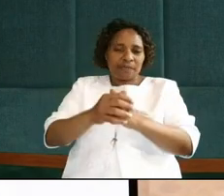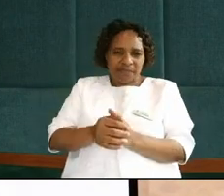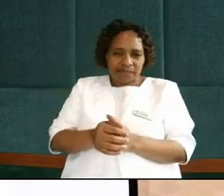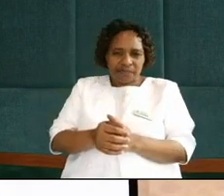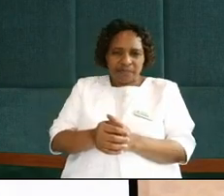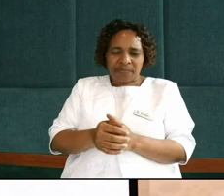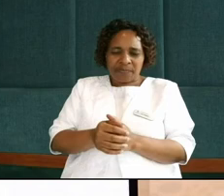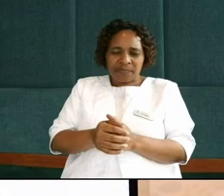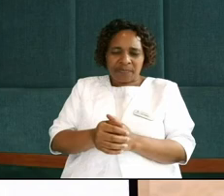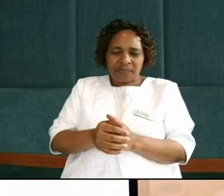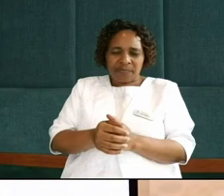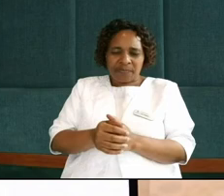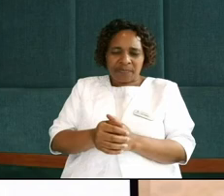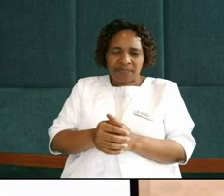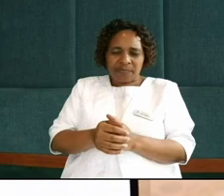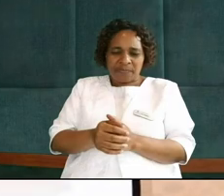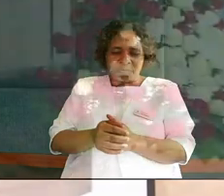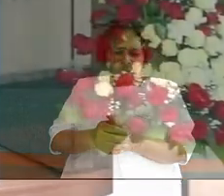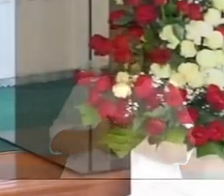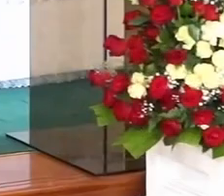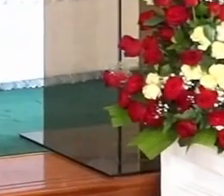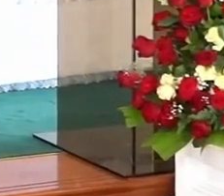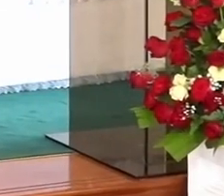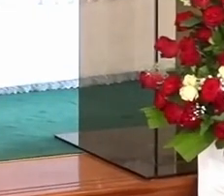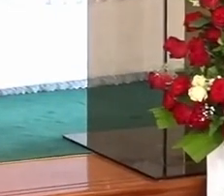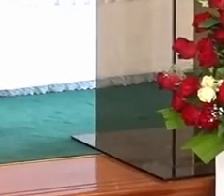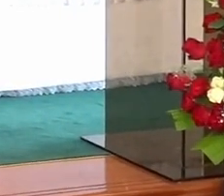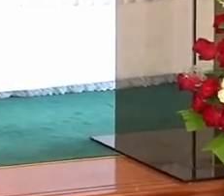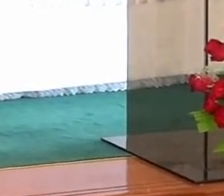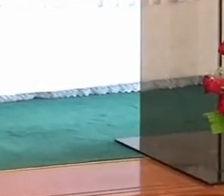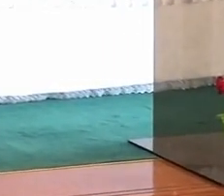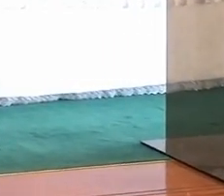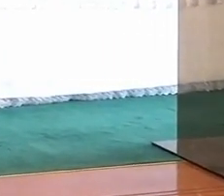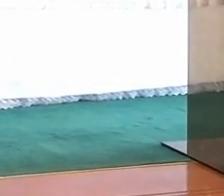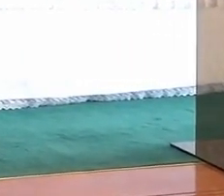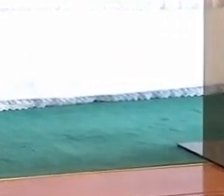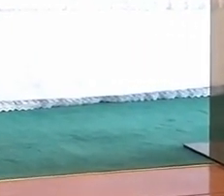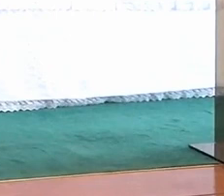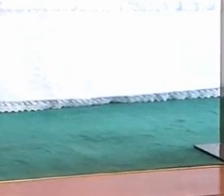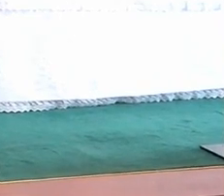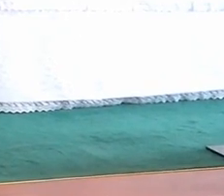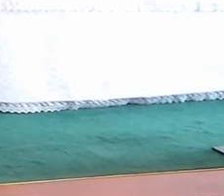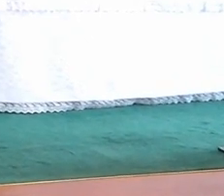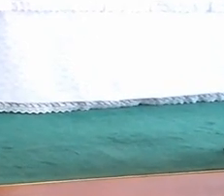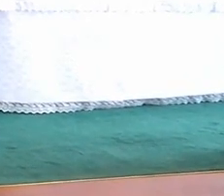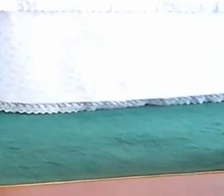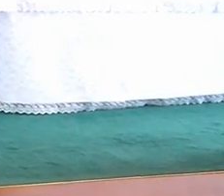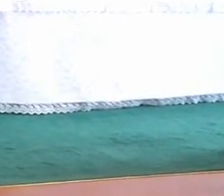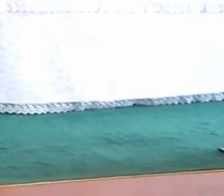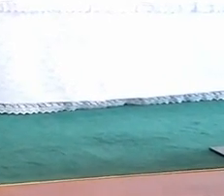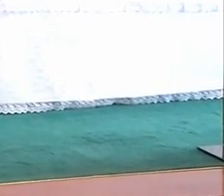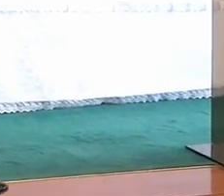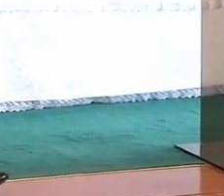received the same service like Mark and John and Matthew, even though all